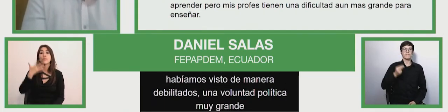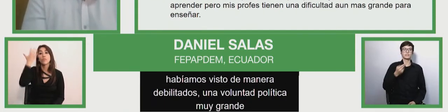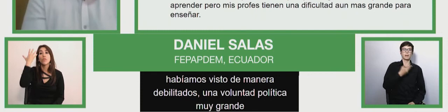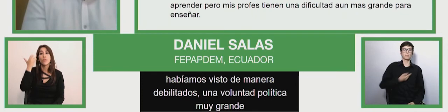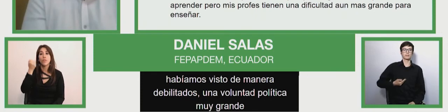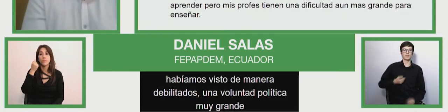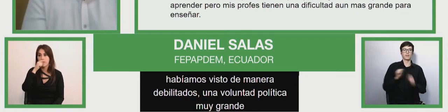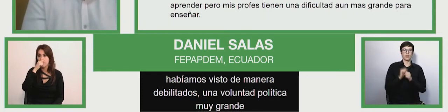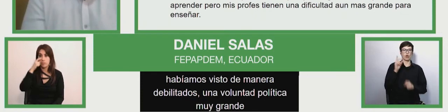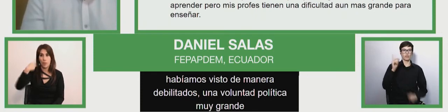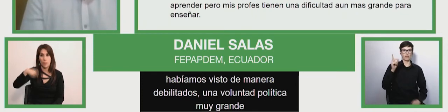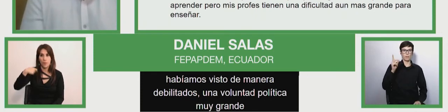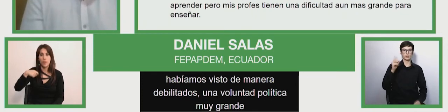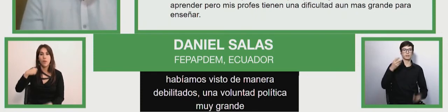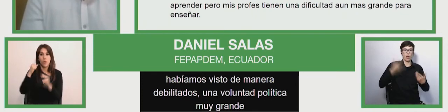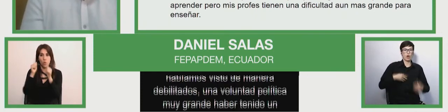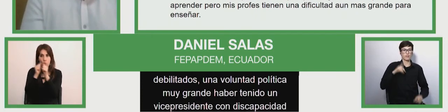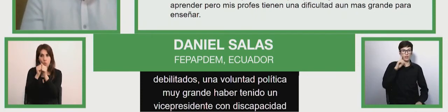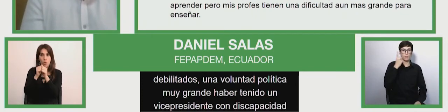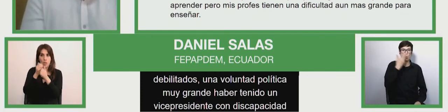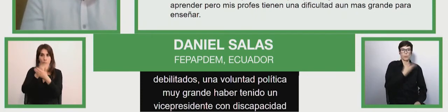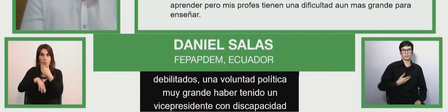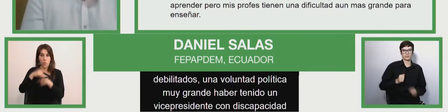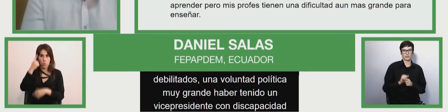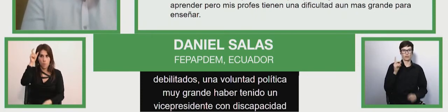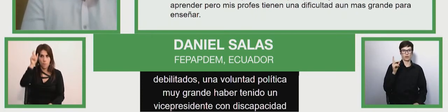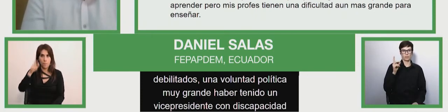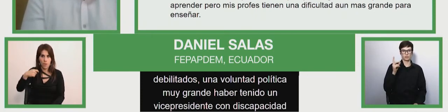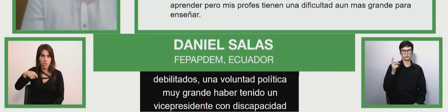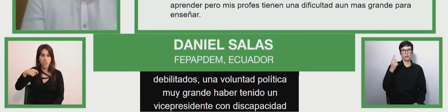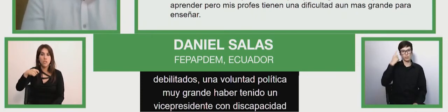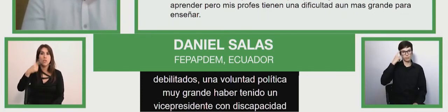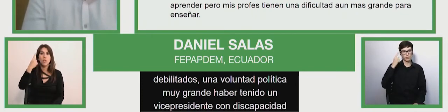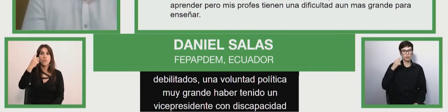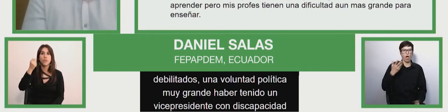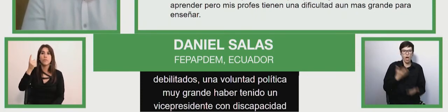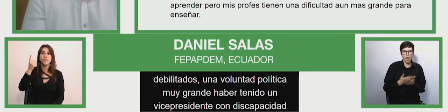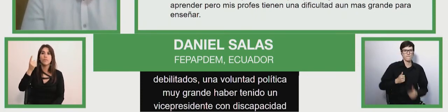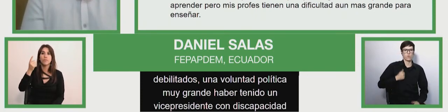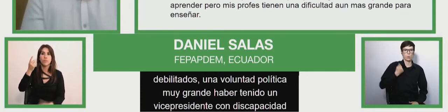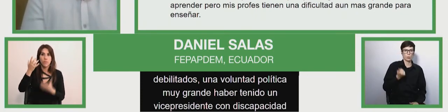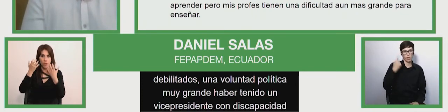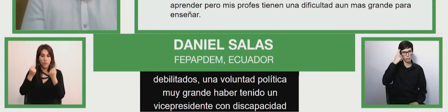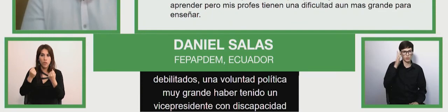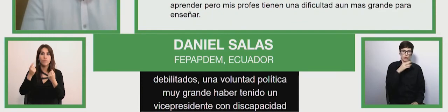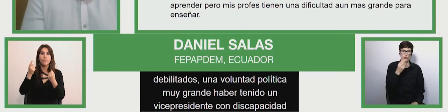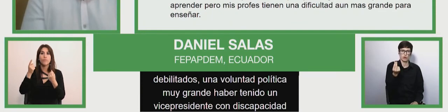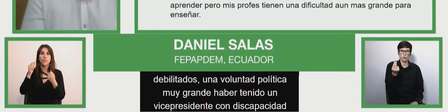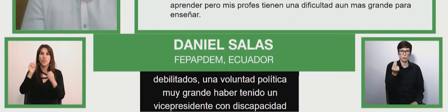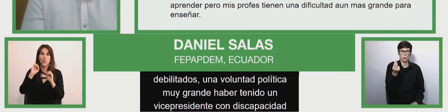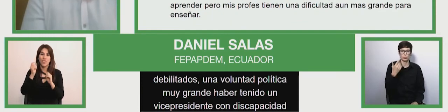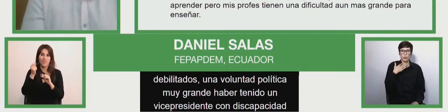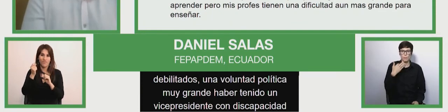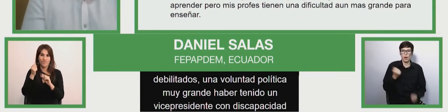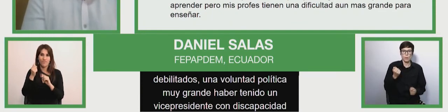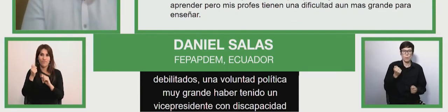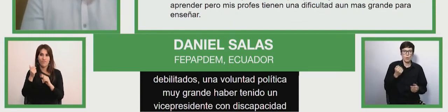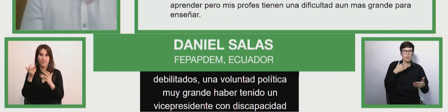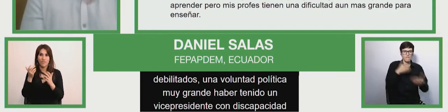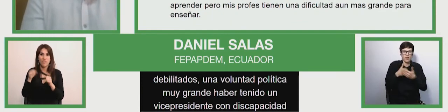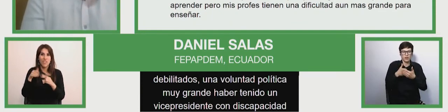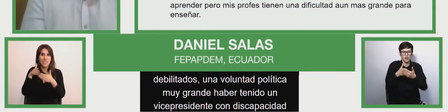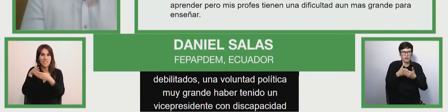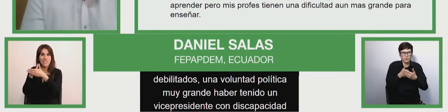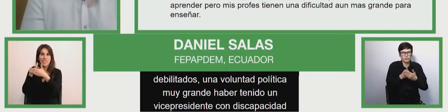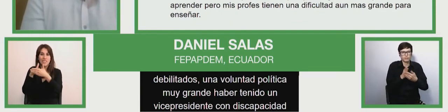this capacity so they had a lot of willpower there was no resources no no no structured process which allow us to surpass this